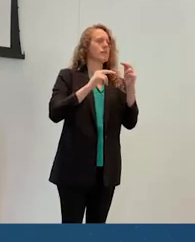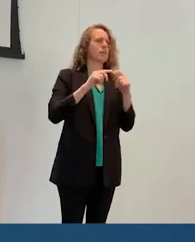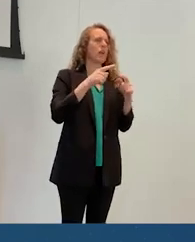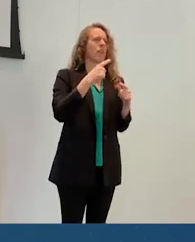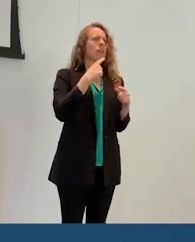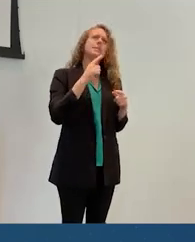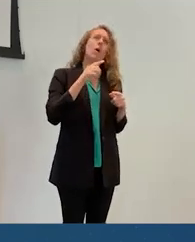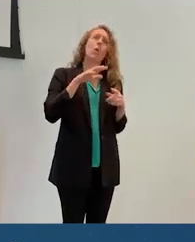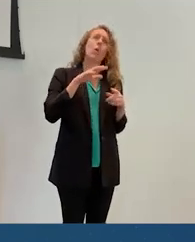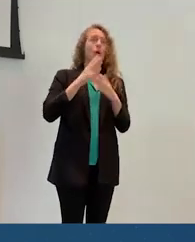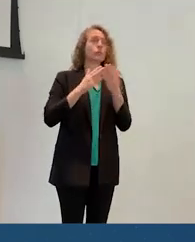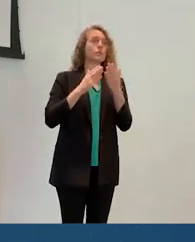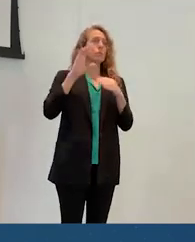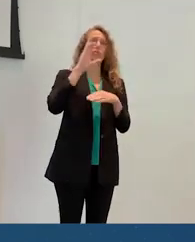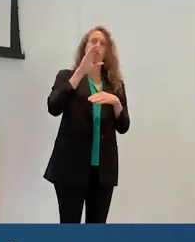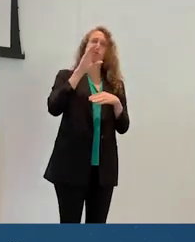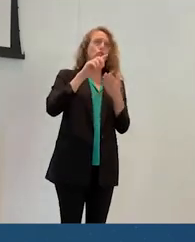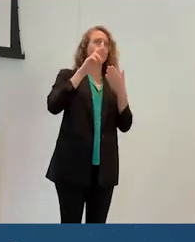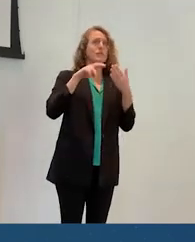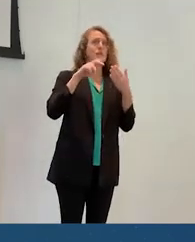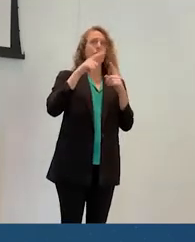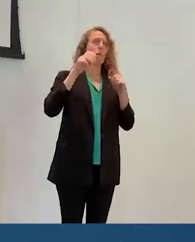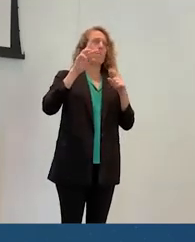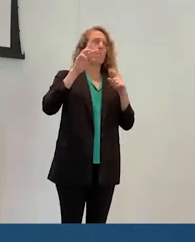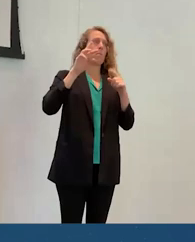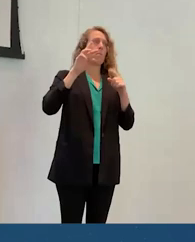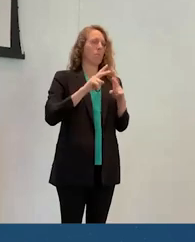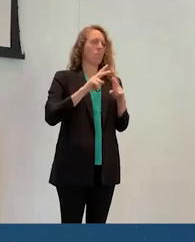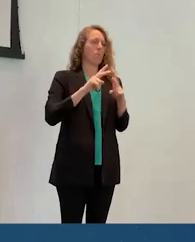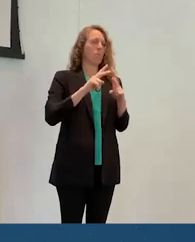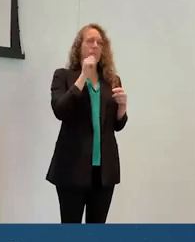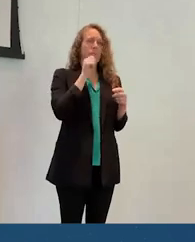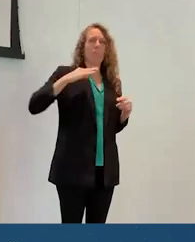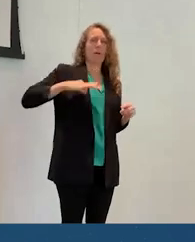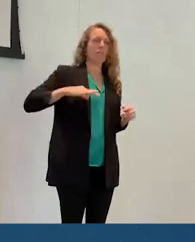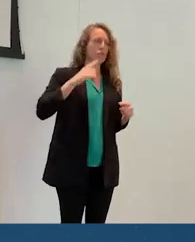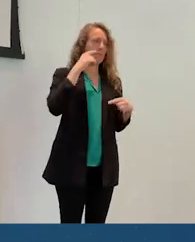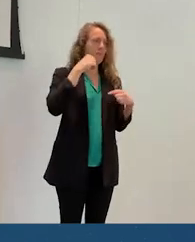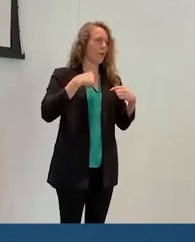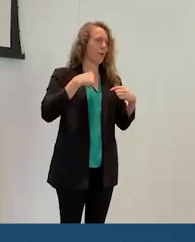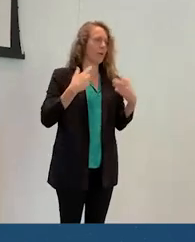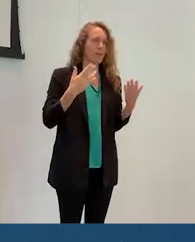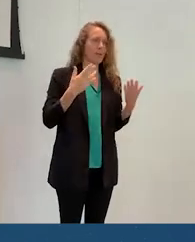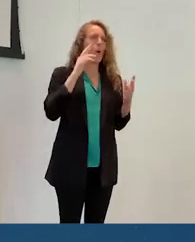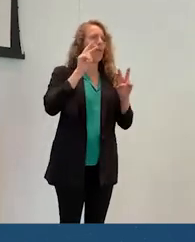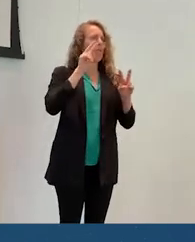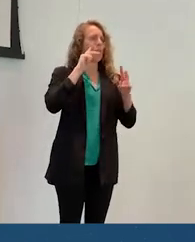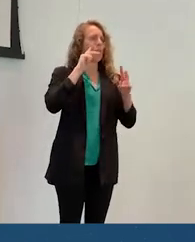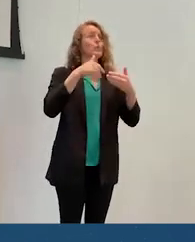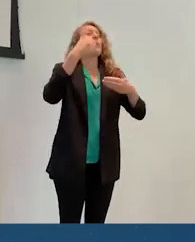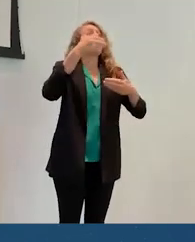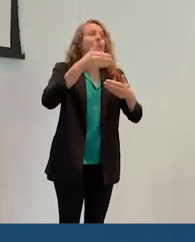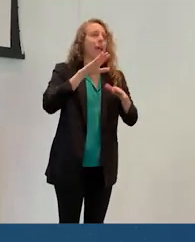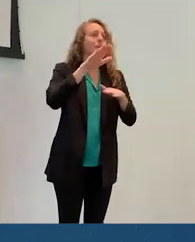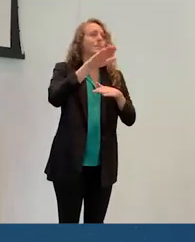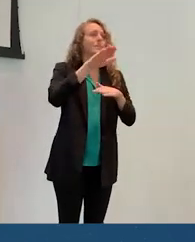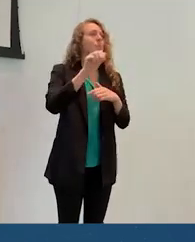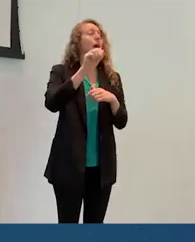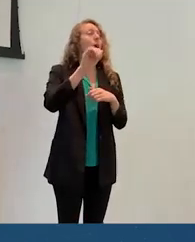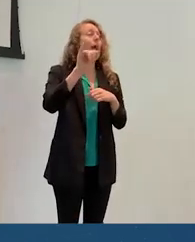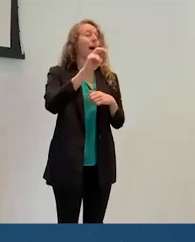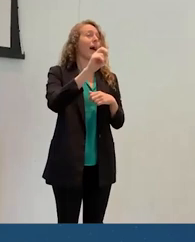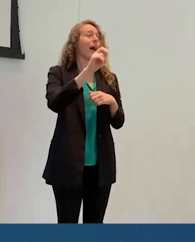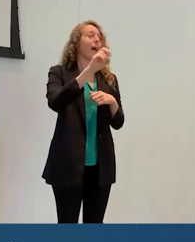So looking forward to the next step, as I've been following AI and XR, as things become more